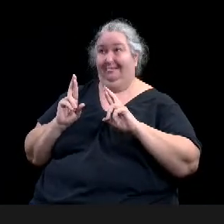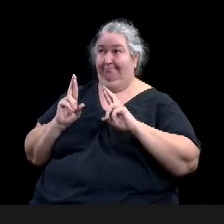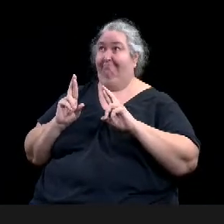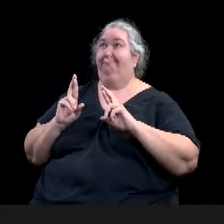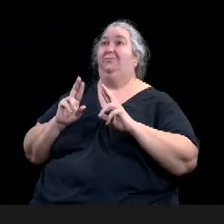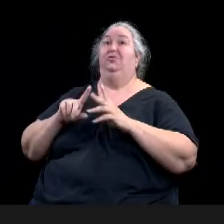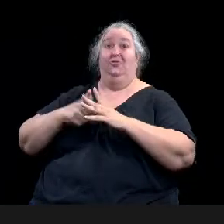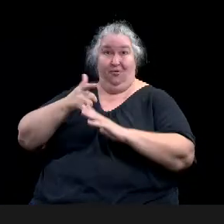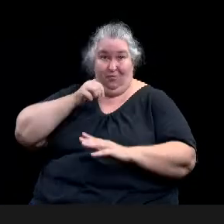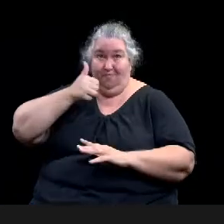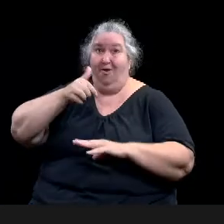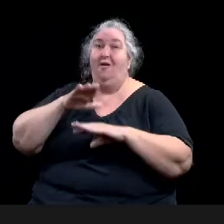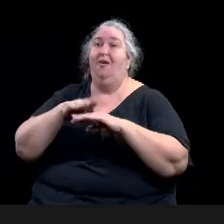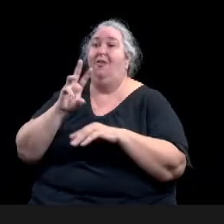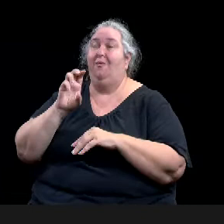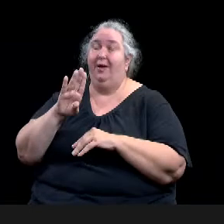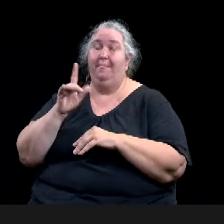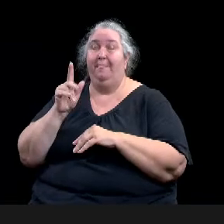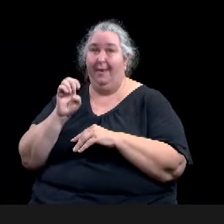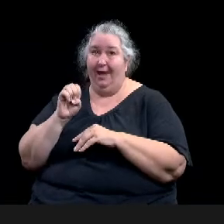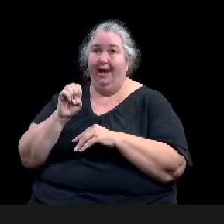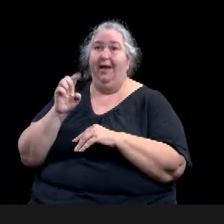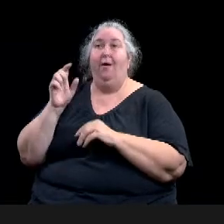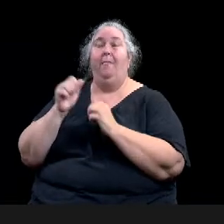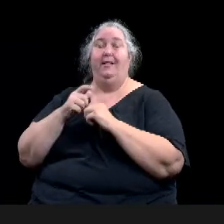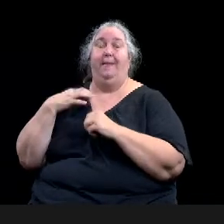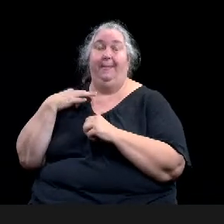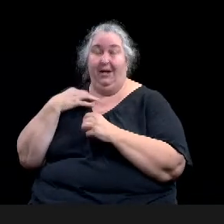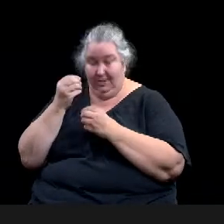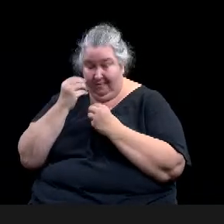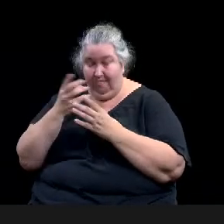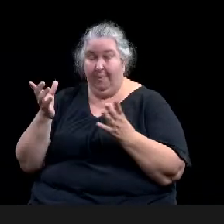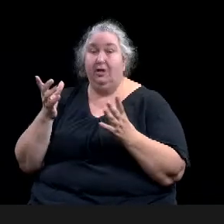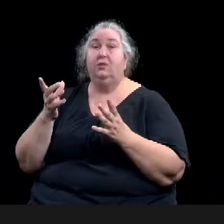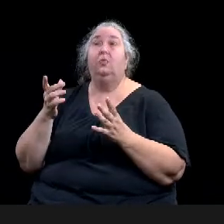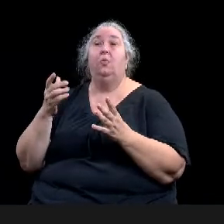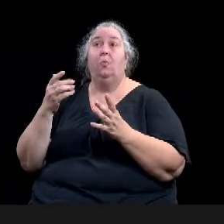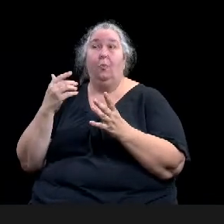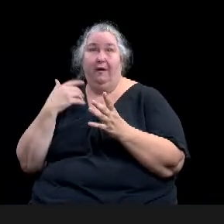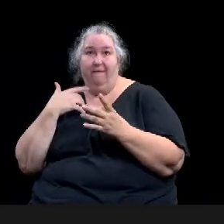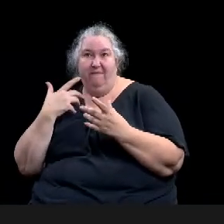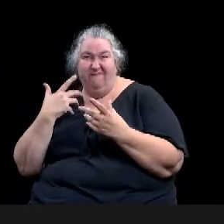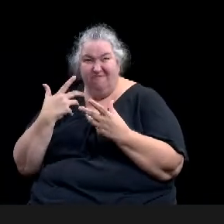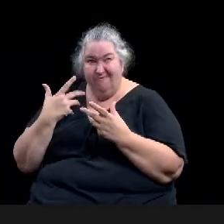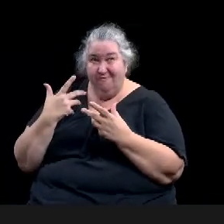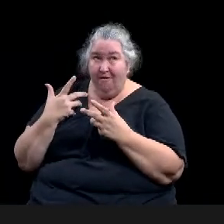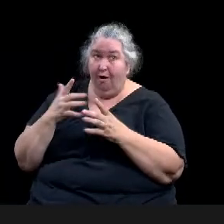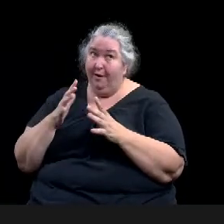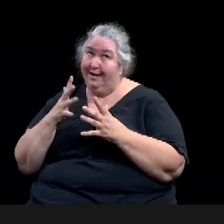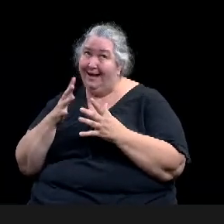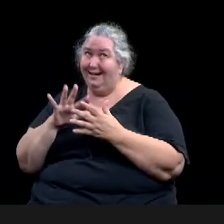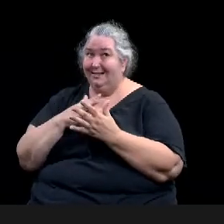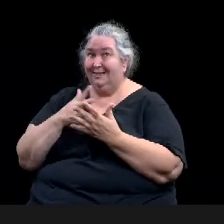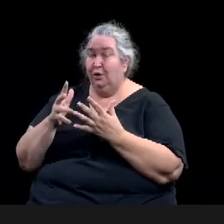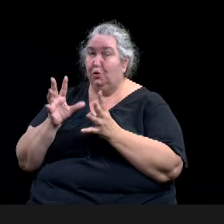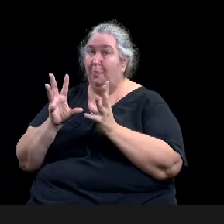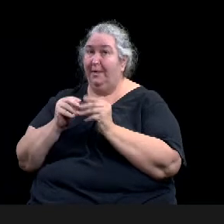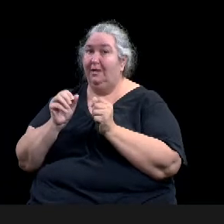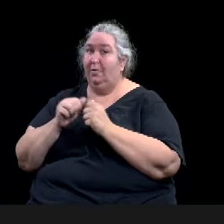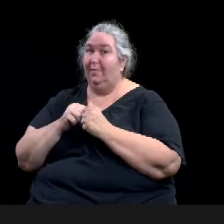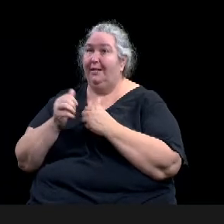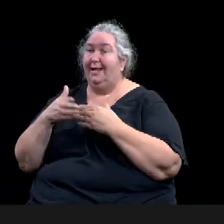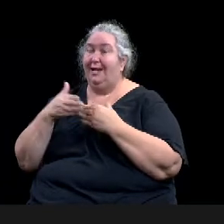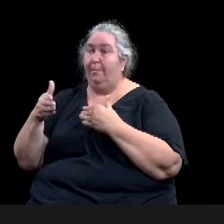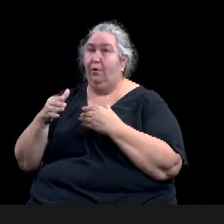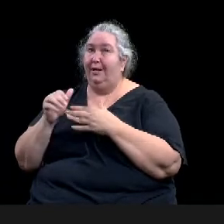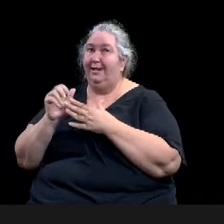uh, meetings with the neighborhood leaders, three different meetings on, uh, Thursday, one zoom and two in person where we can